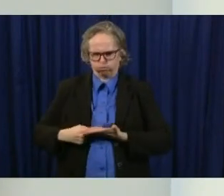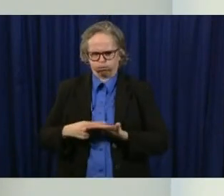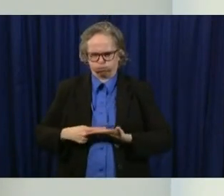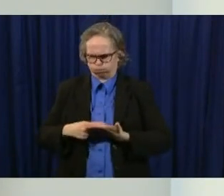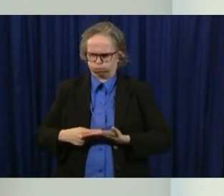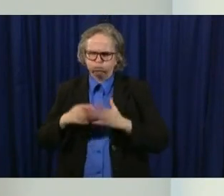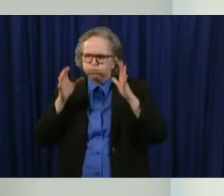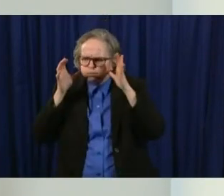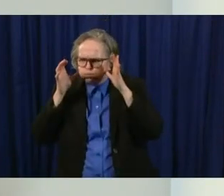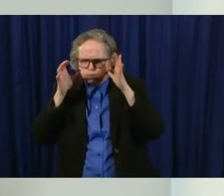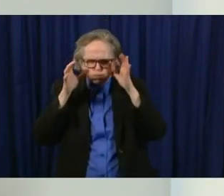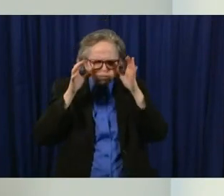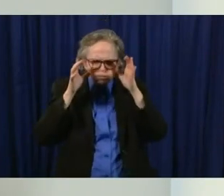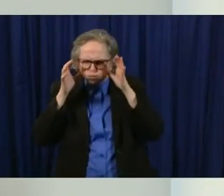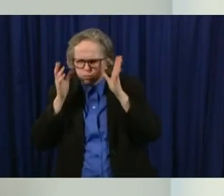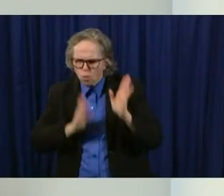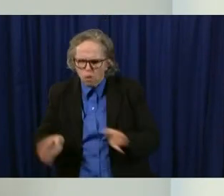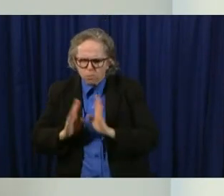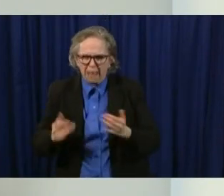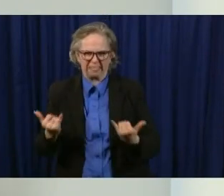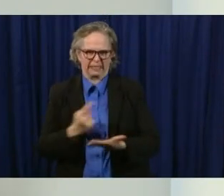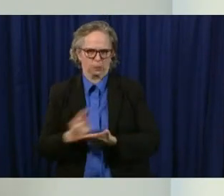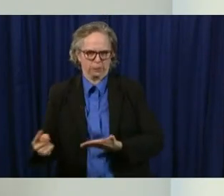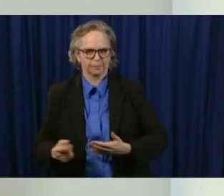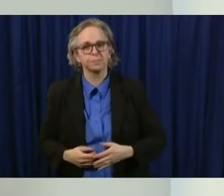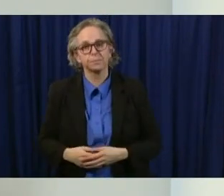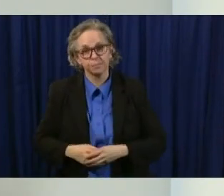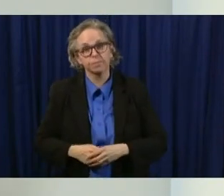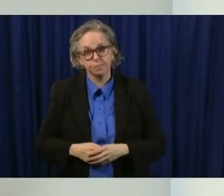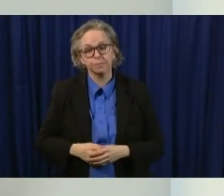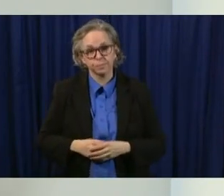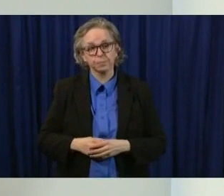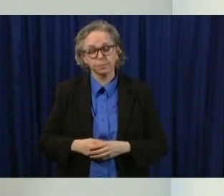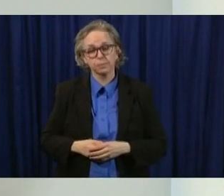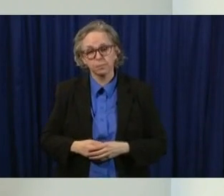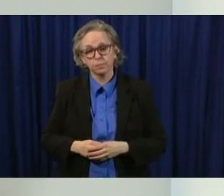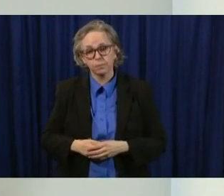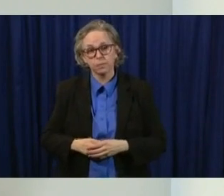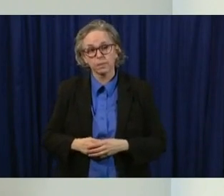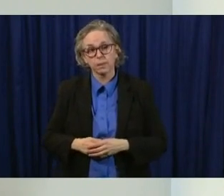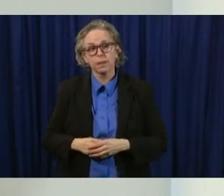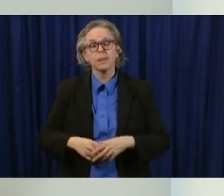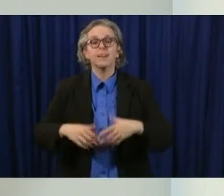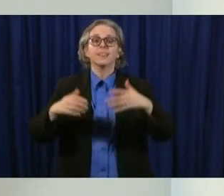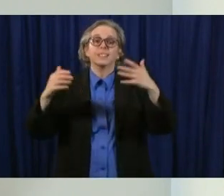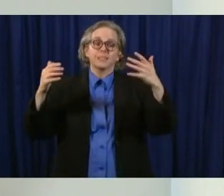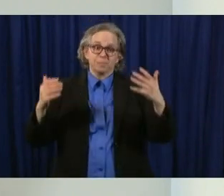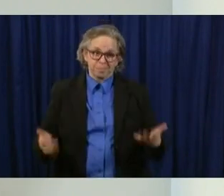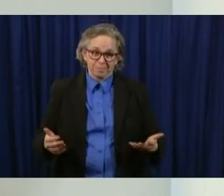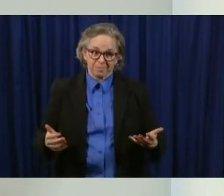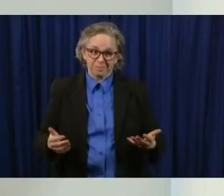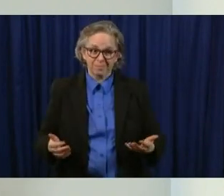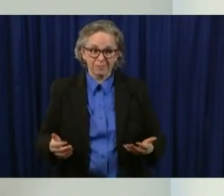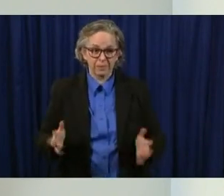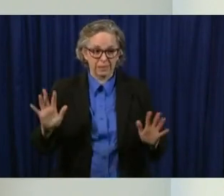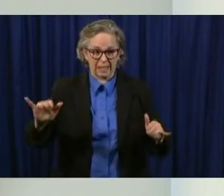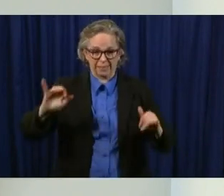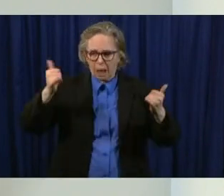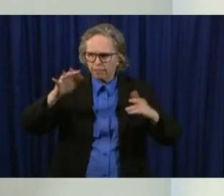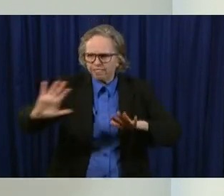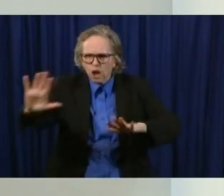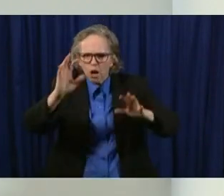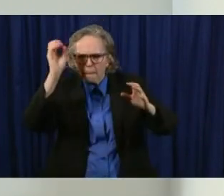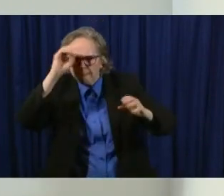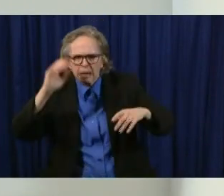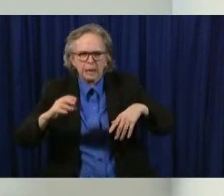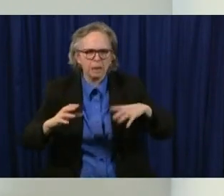uh to proceed when when that time comes and so these voices are very helpful to us when